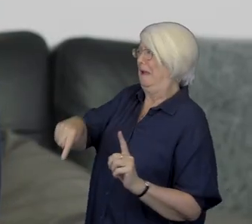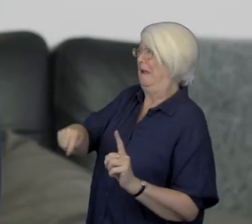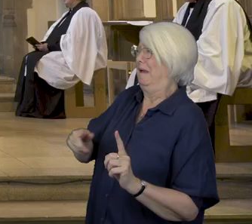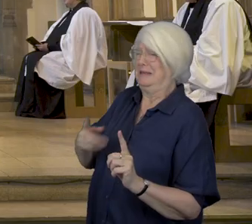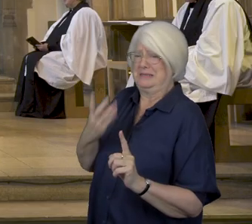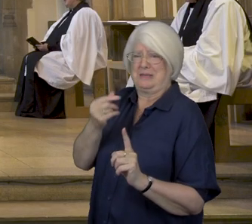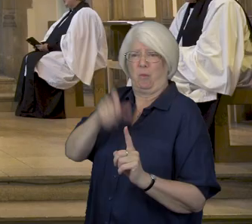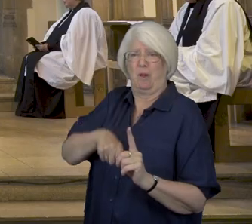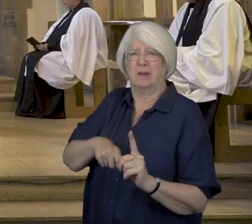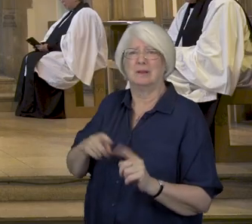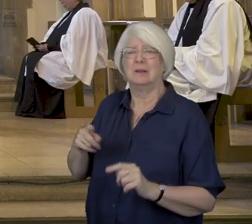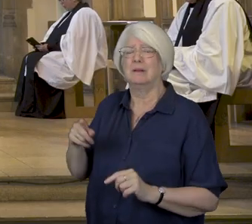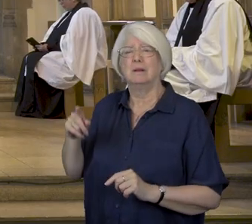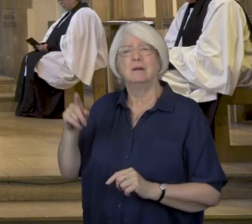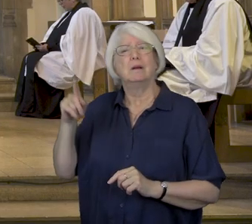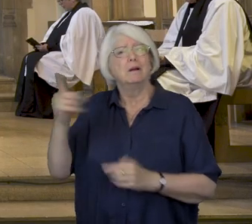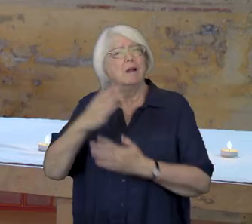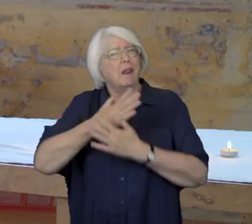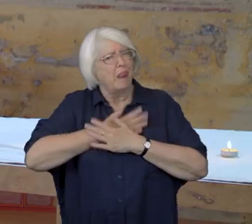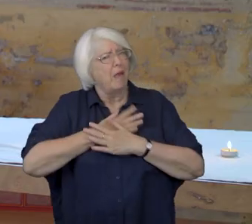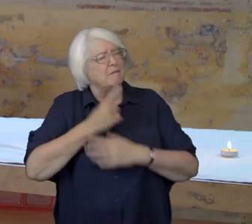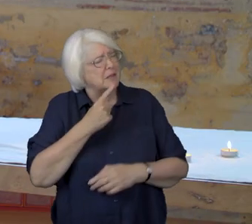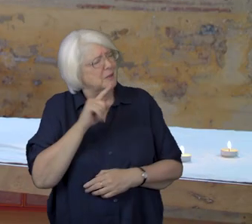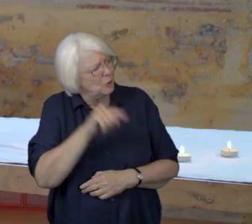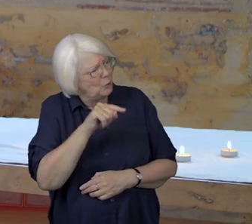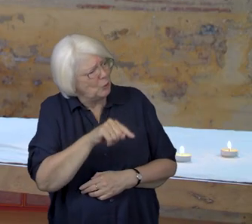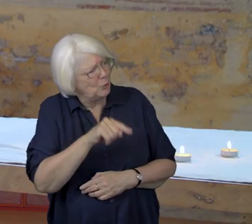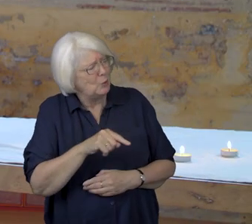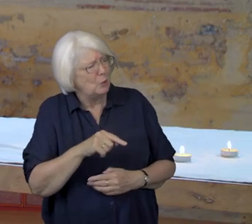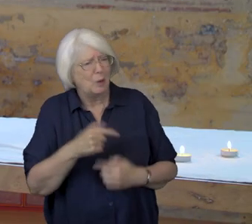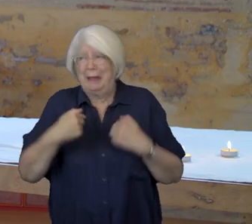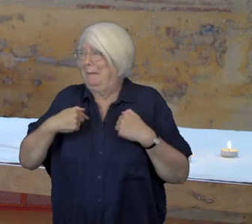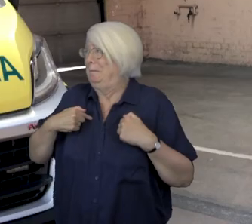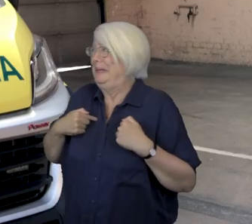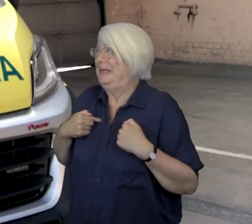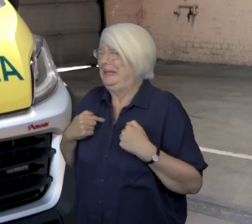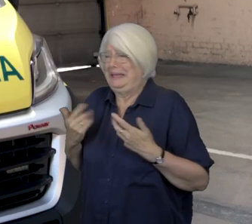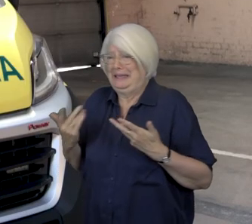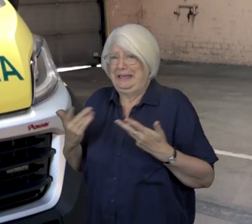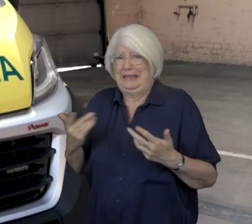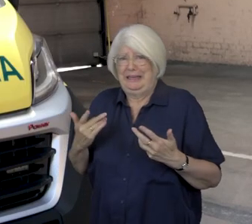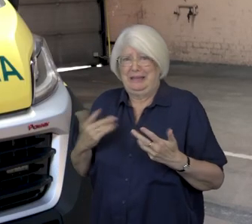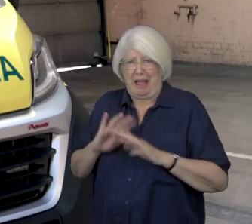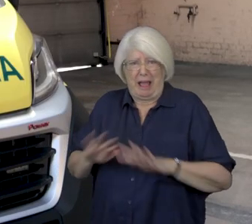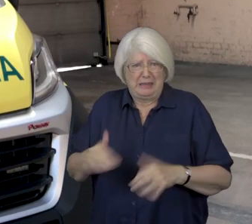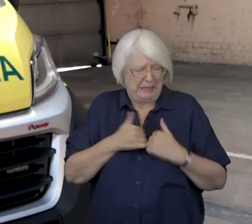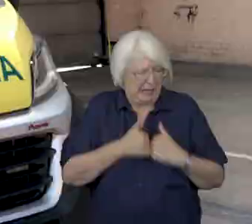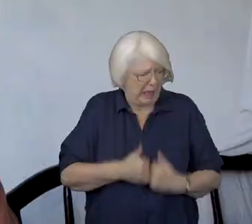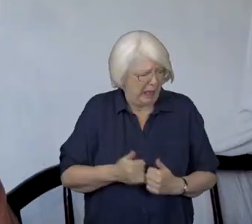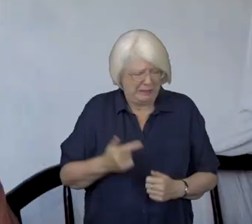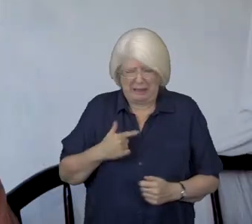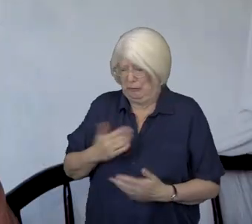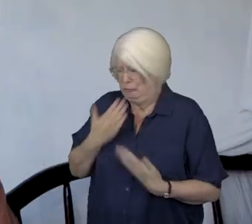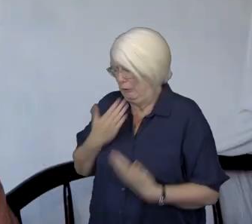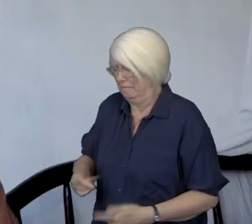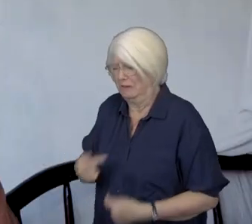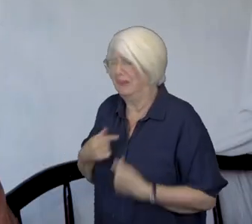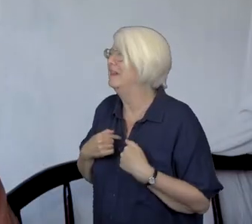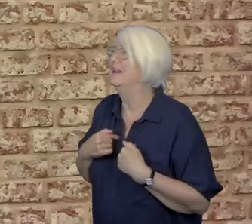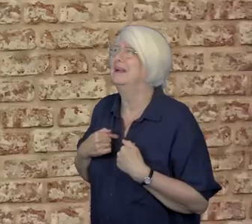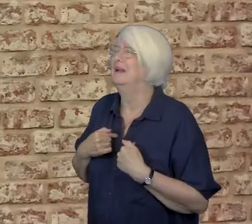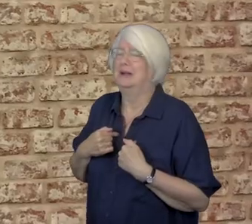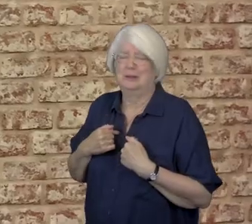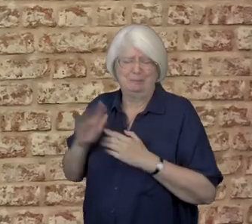A guest, I answered, worthy to be here. Love said, you shall be he. I,